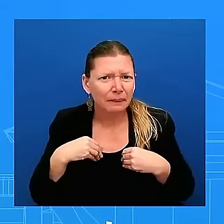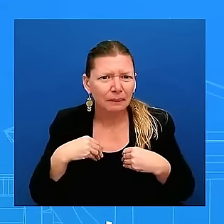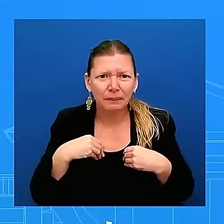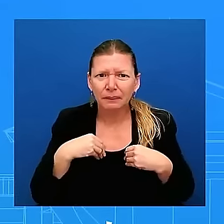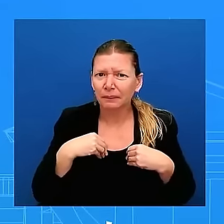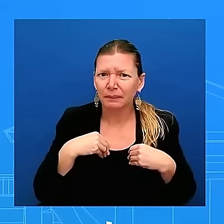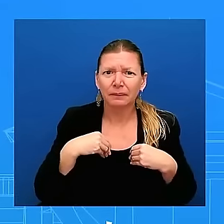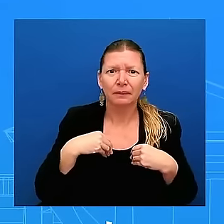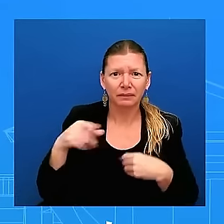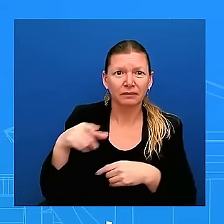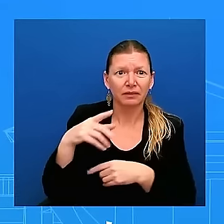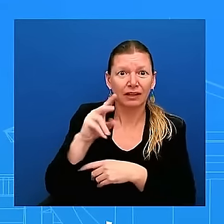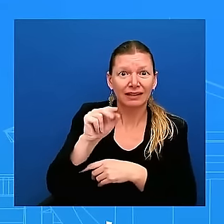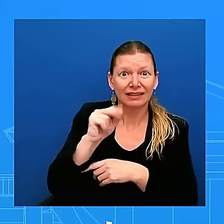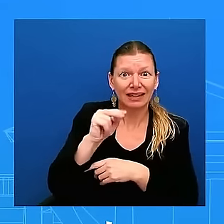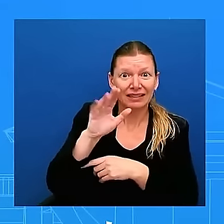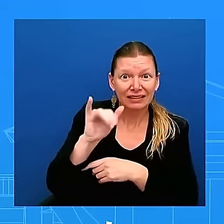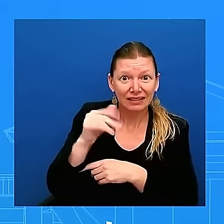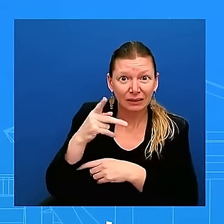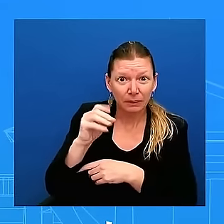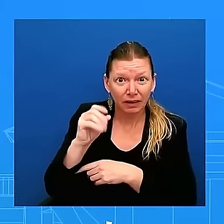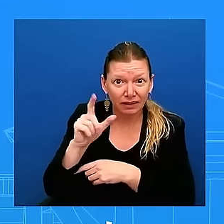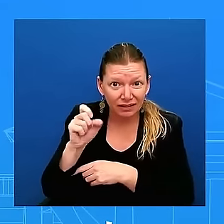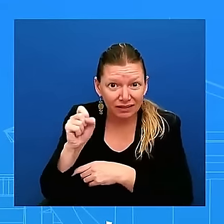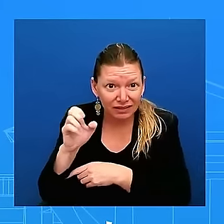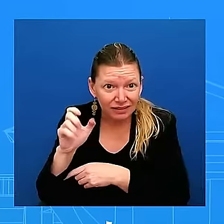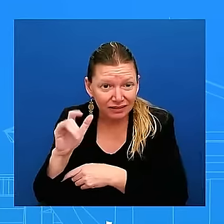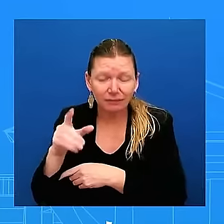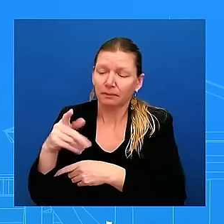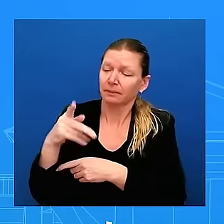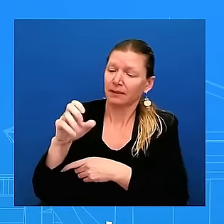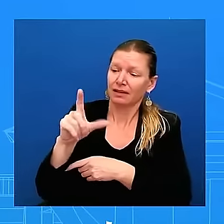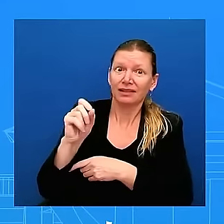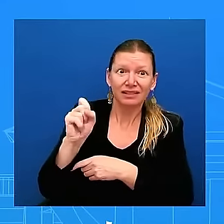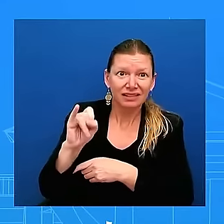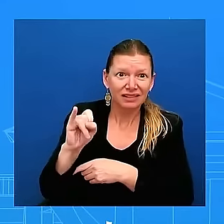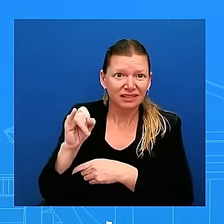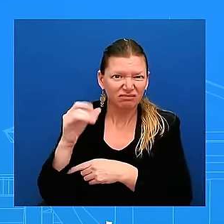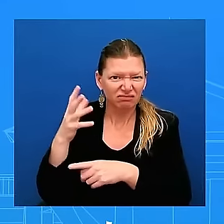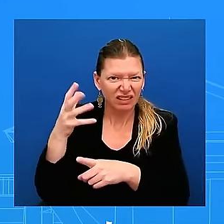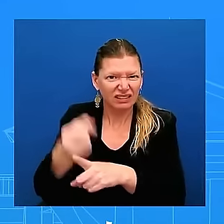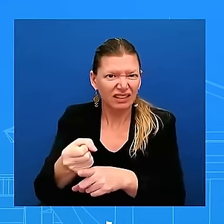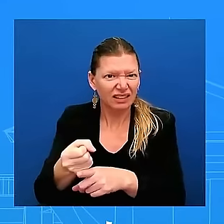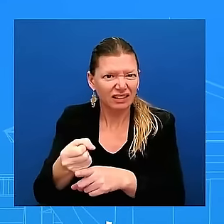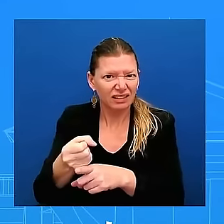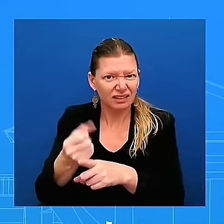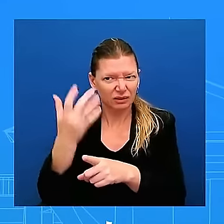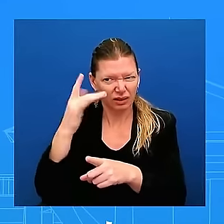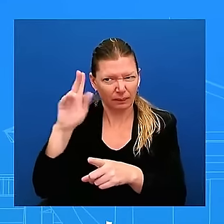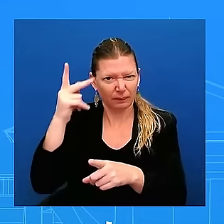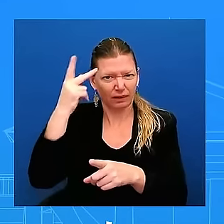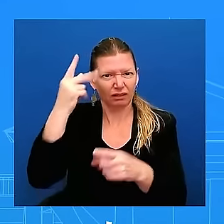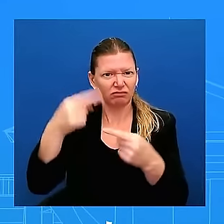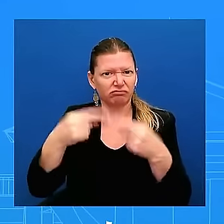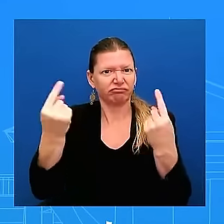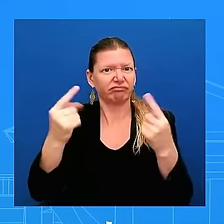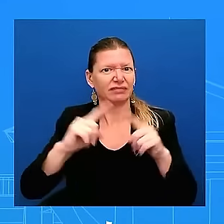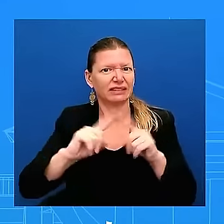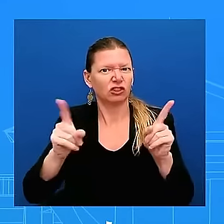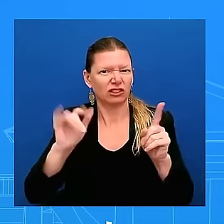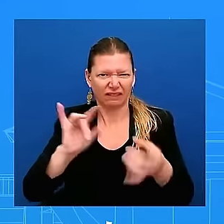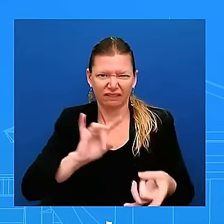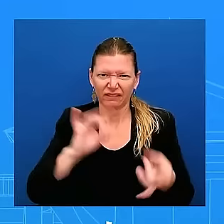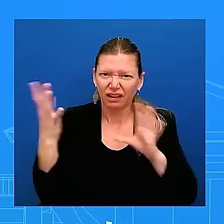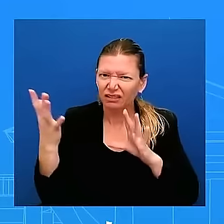rhetoric we called that out uh and when the first incident happened a couple weeks ago the Butler